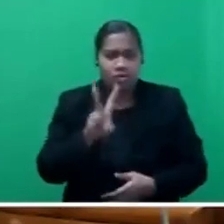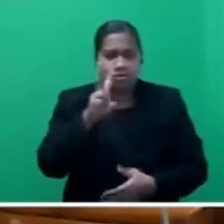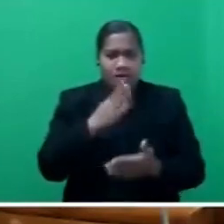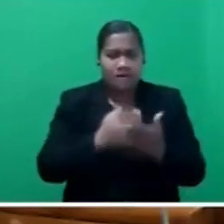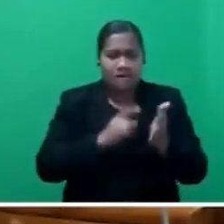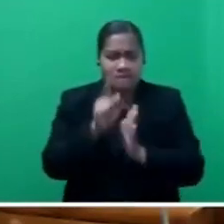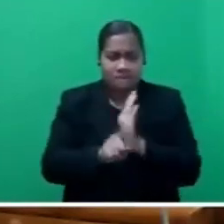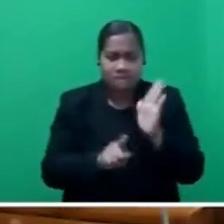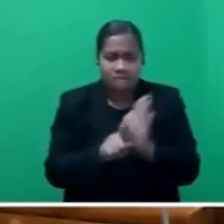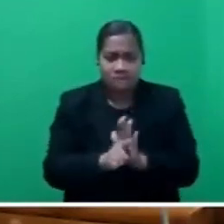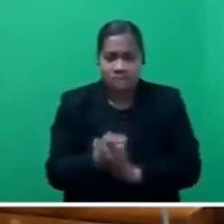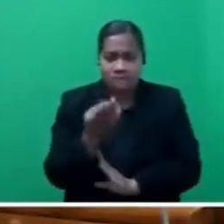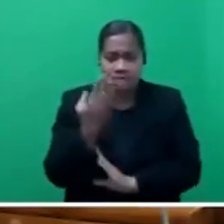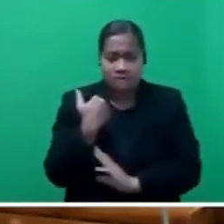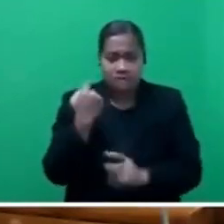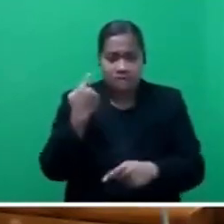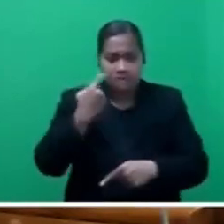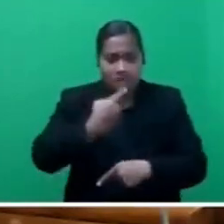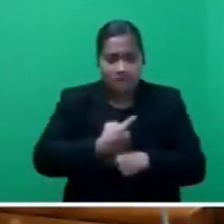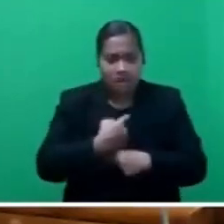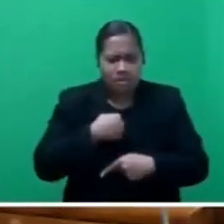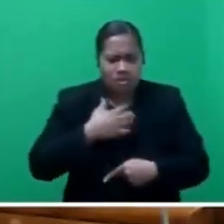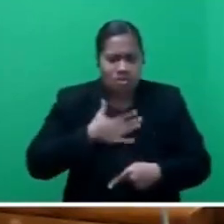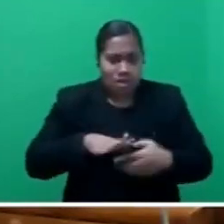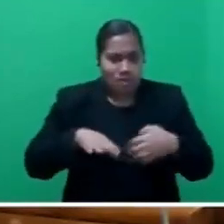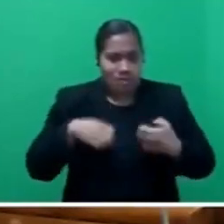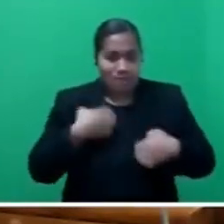night, I would like to be excited about it.